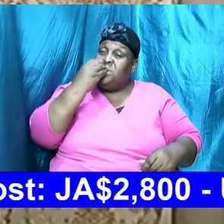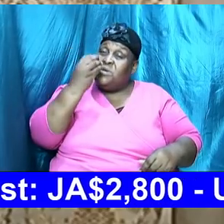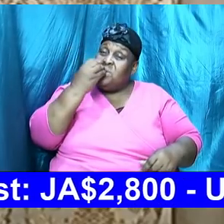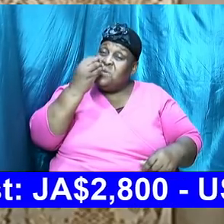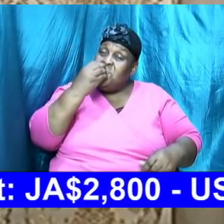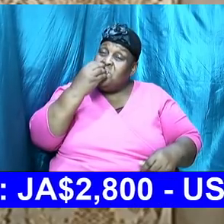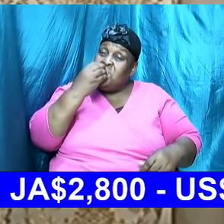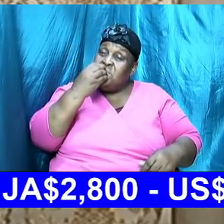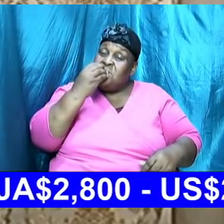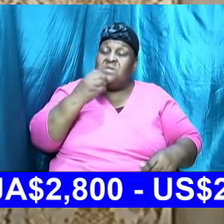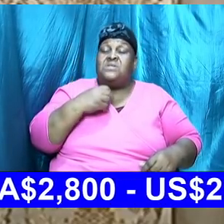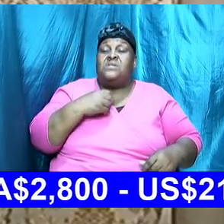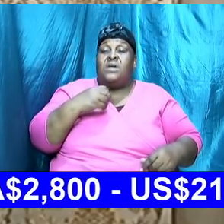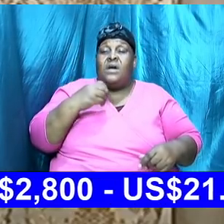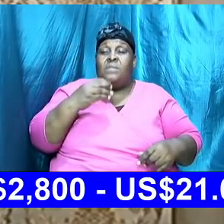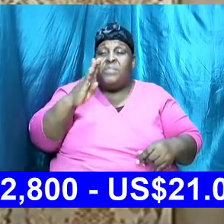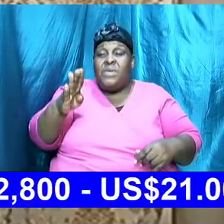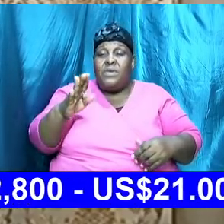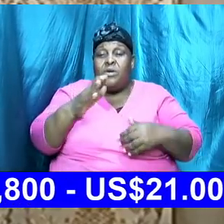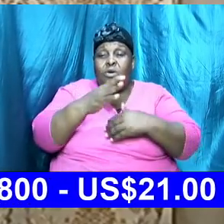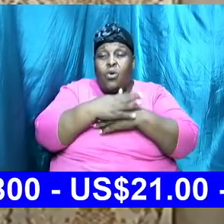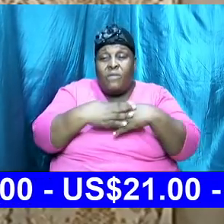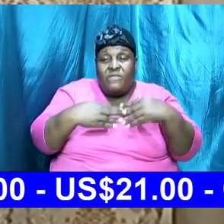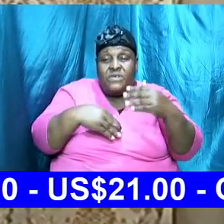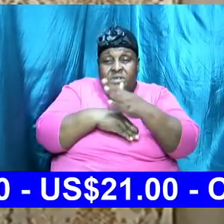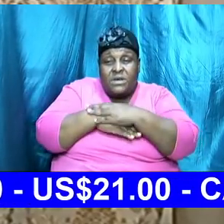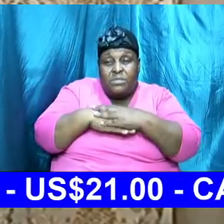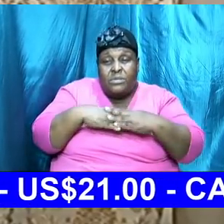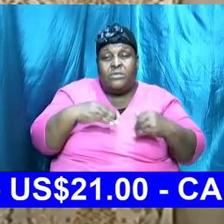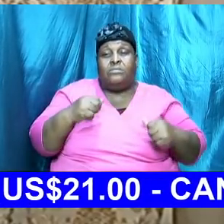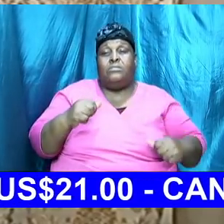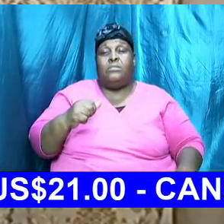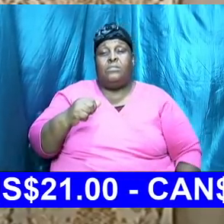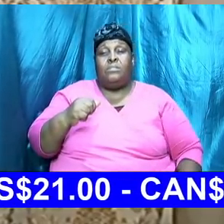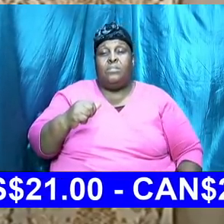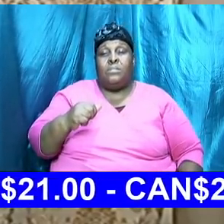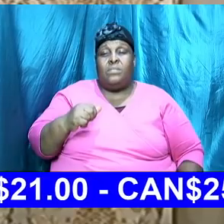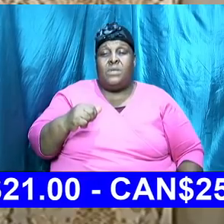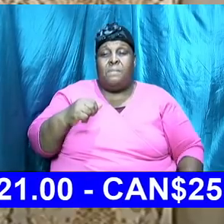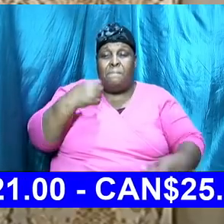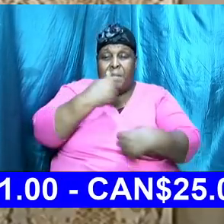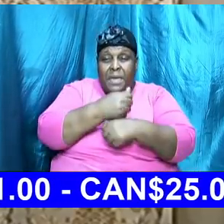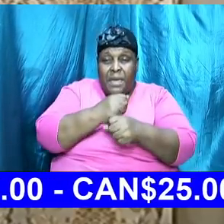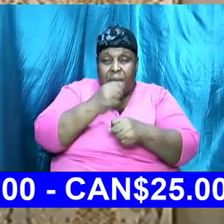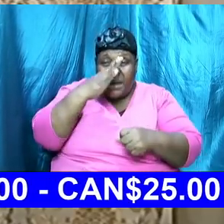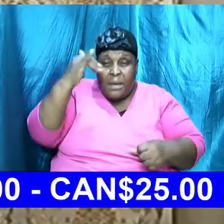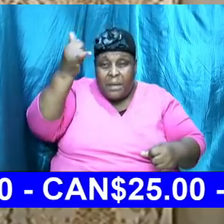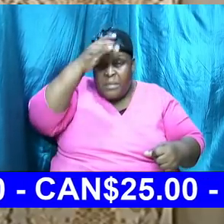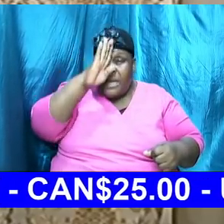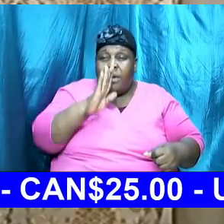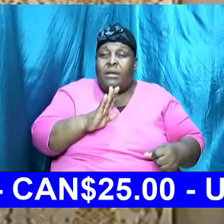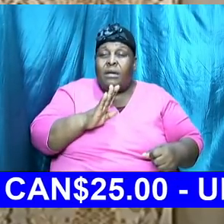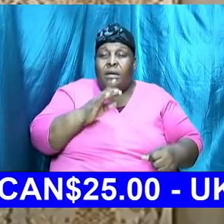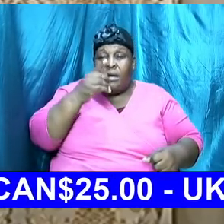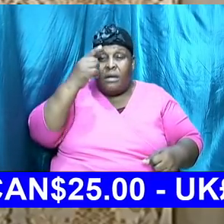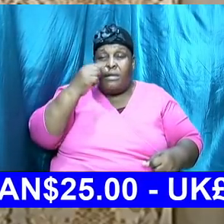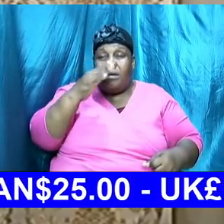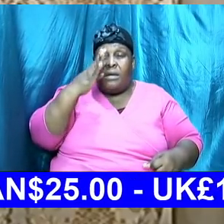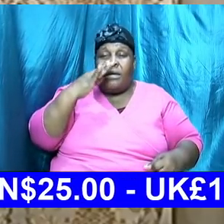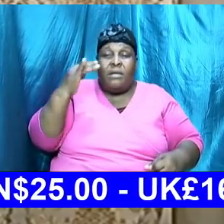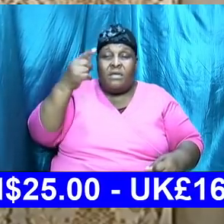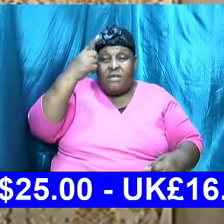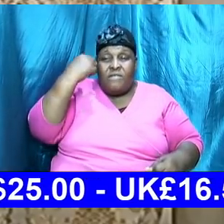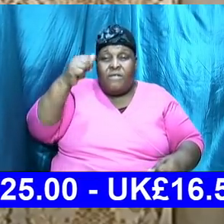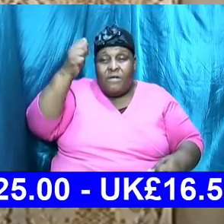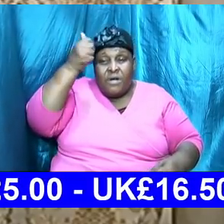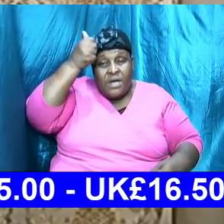so there were some provisions that were made by God for man and